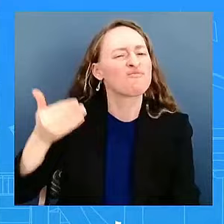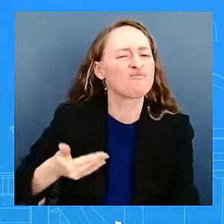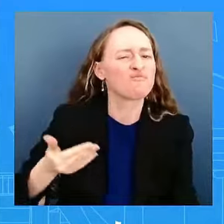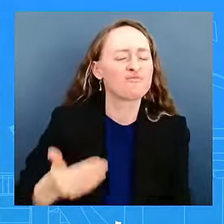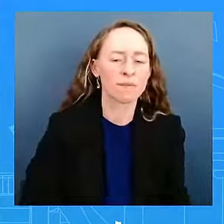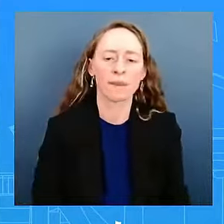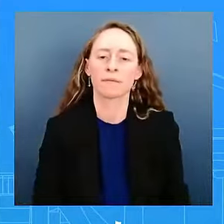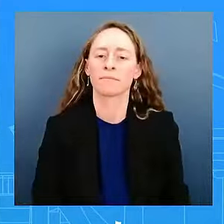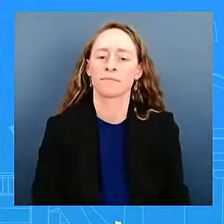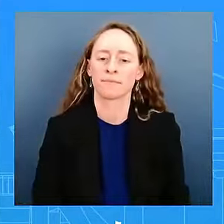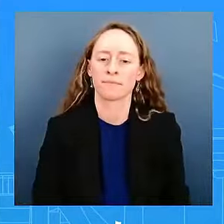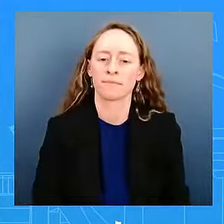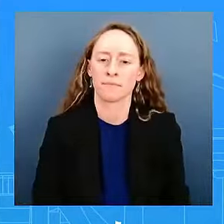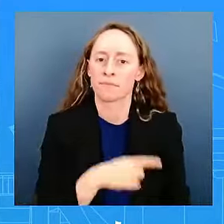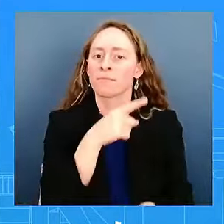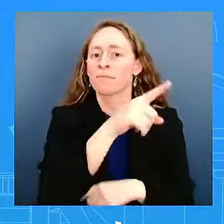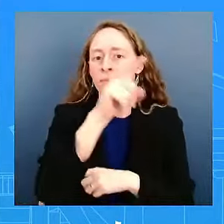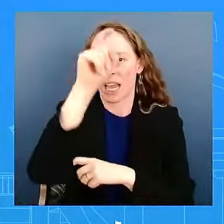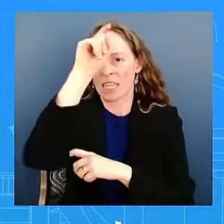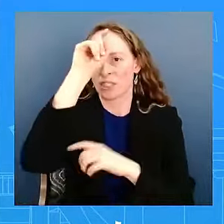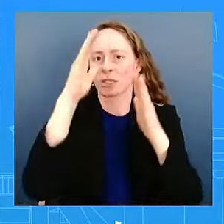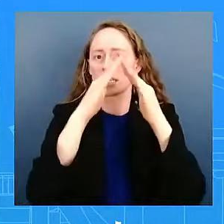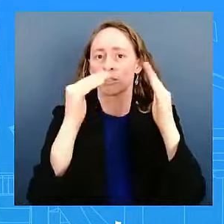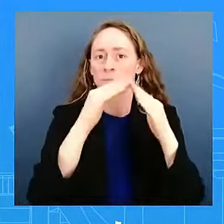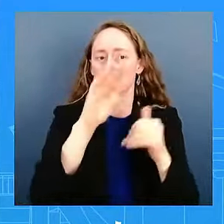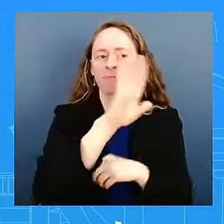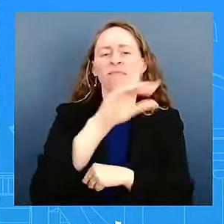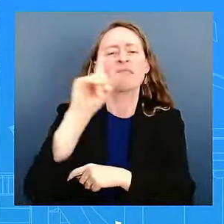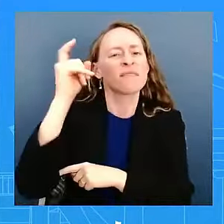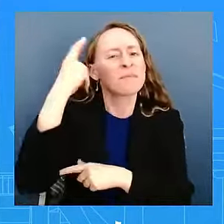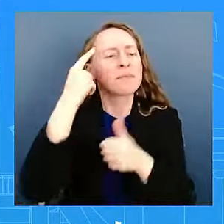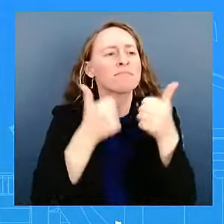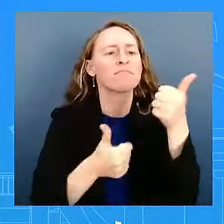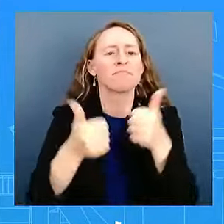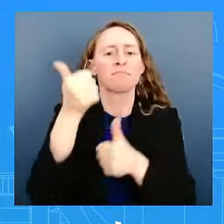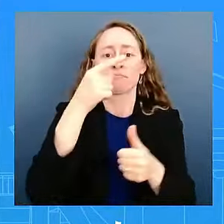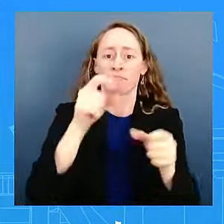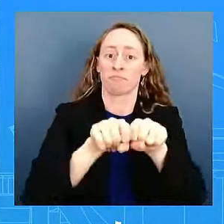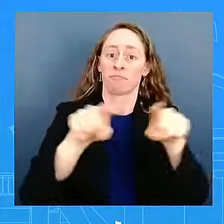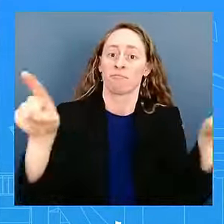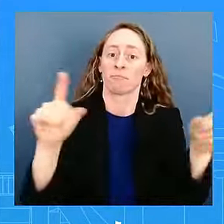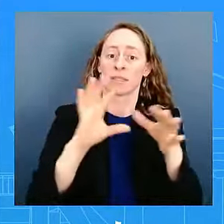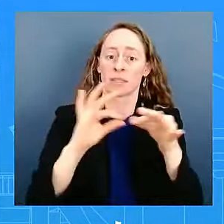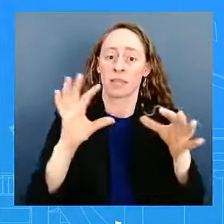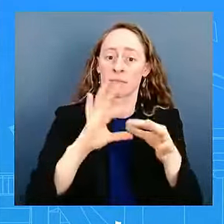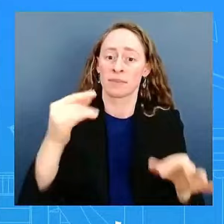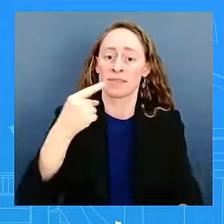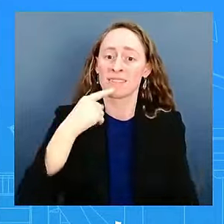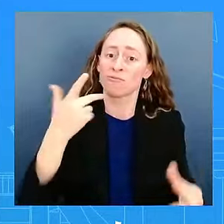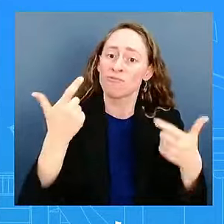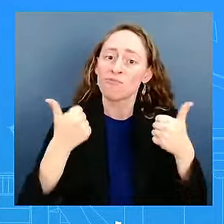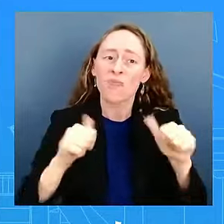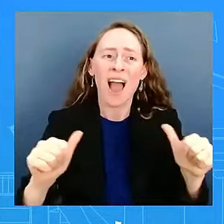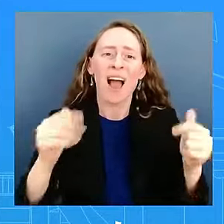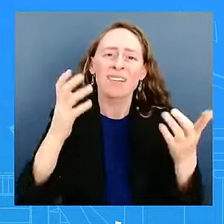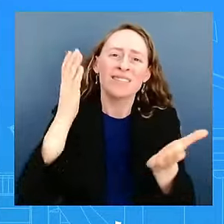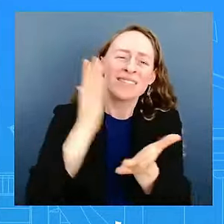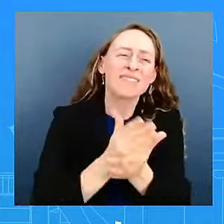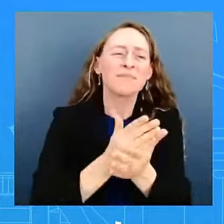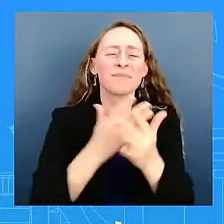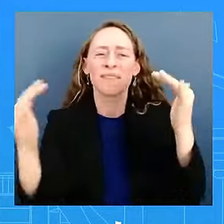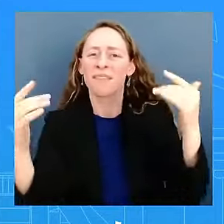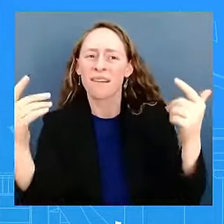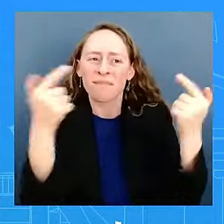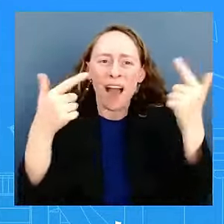undermine the strenuous efforts made by Egypt and its partners to stop the war in the Gaza Strip. You had just said in an earlier answer that it